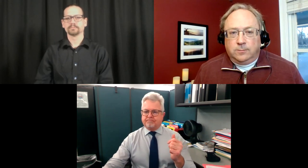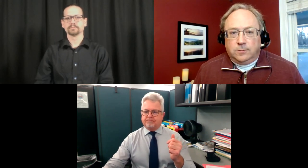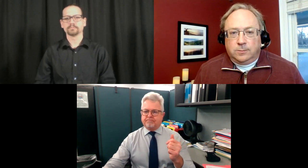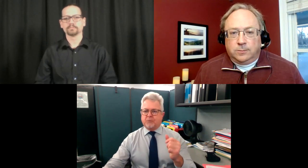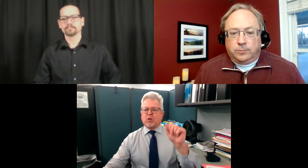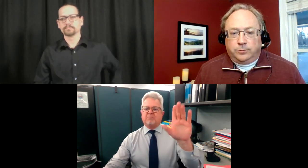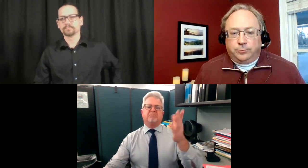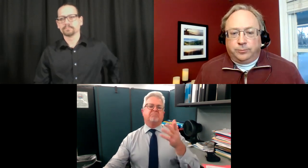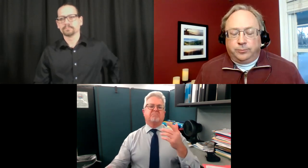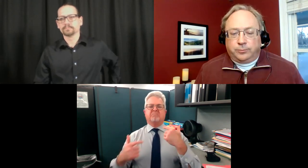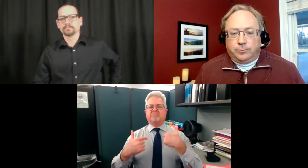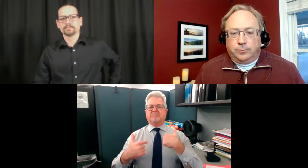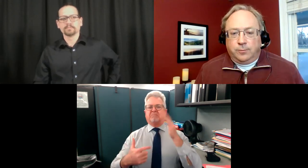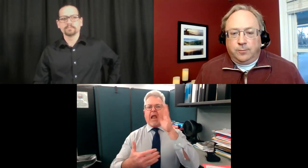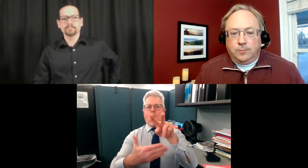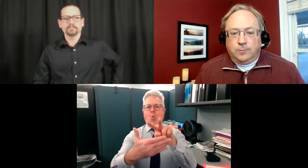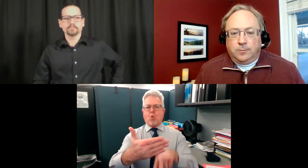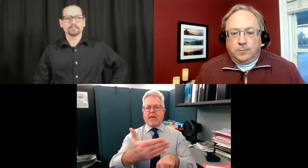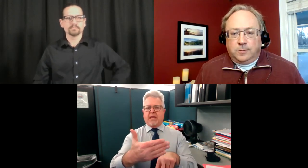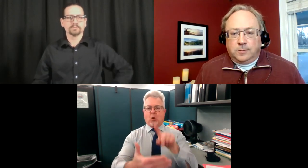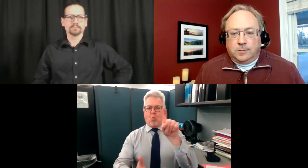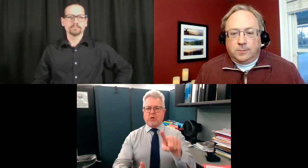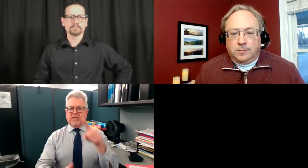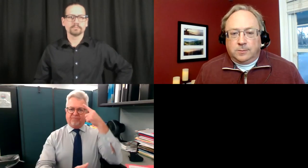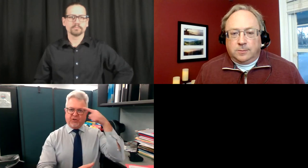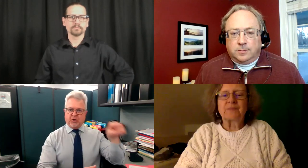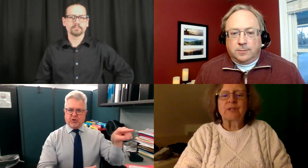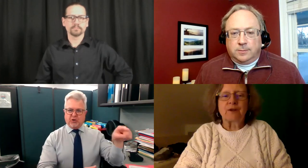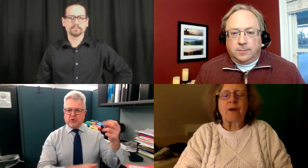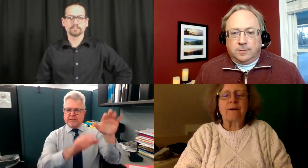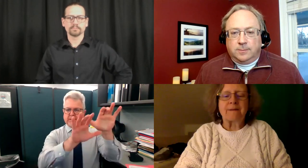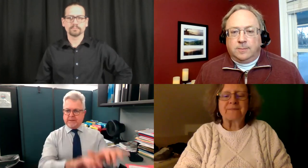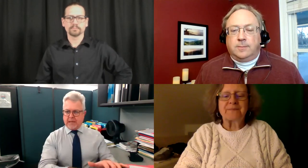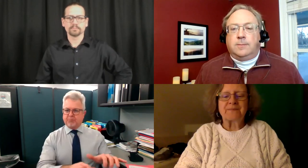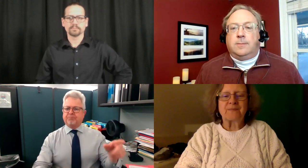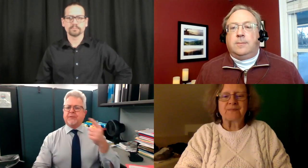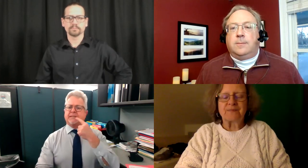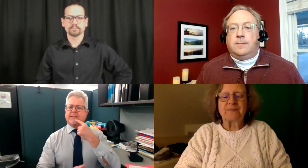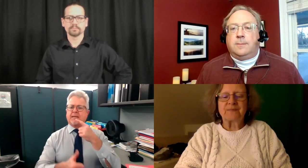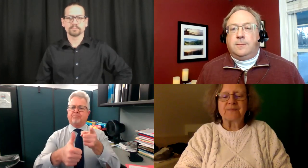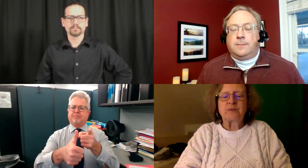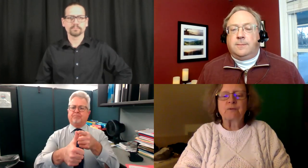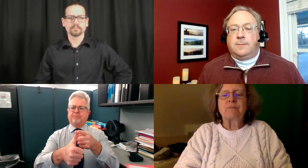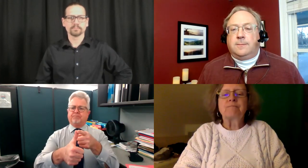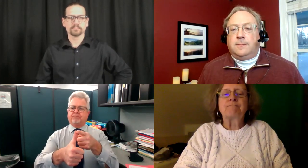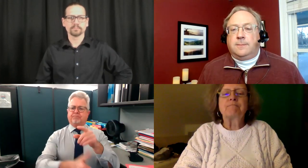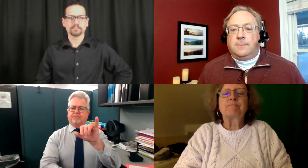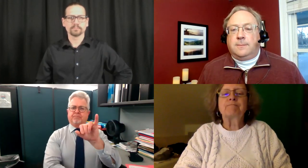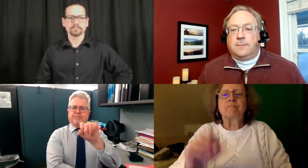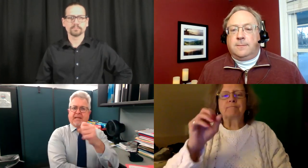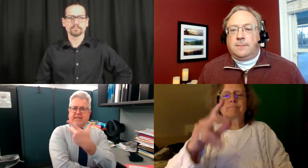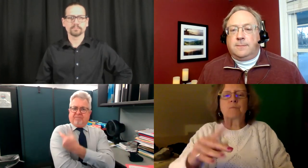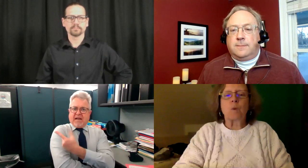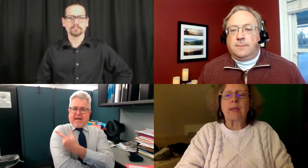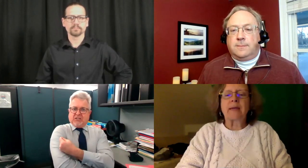I saw Mary's chat, but I don't see her. Let me read her question. Oh, here she is. But